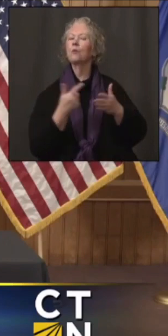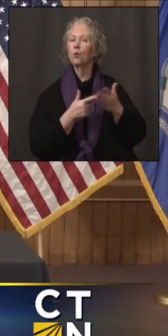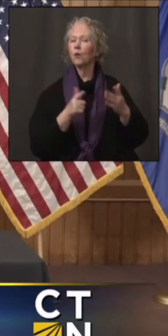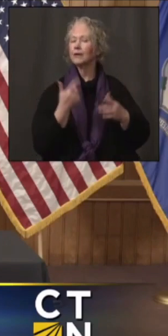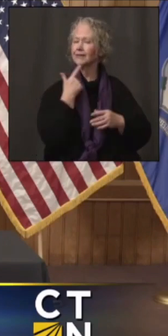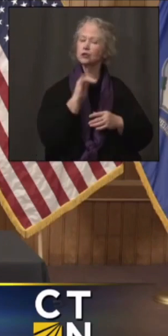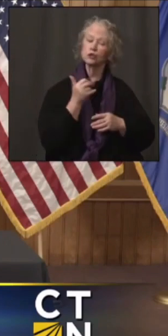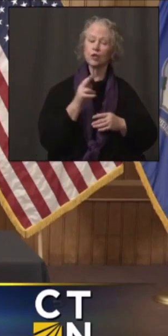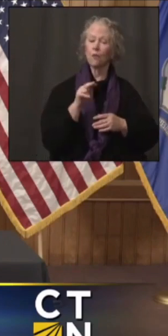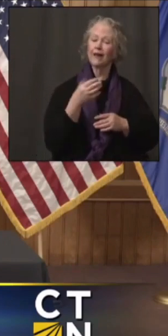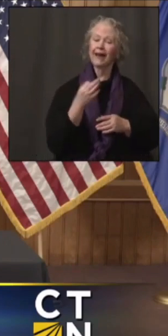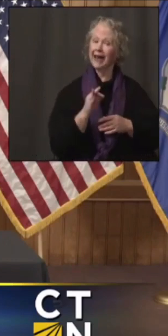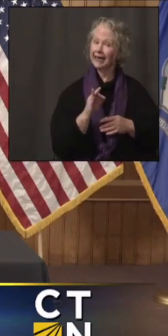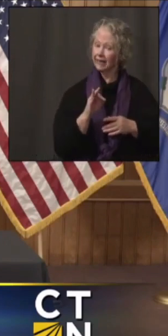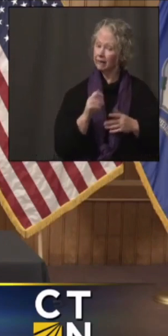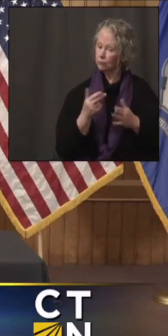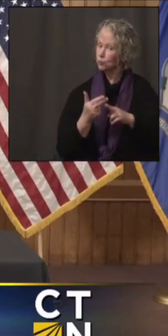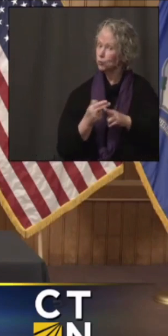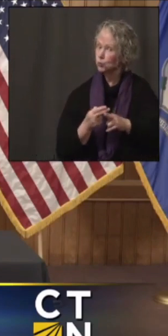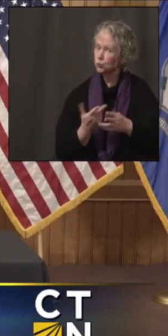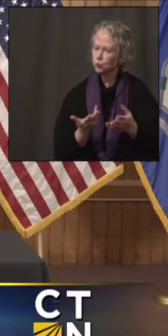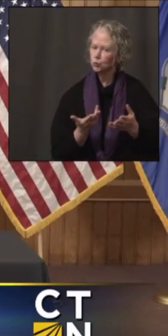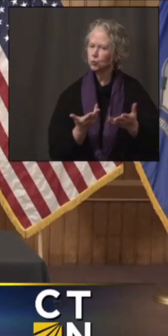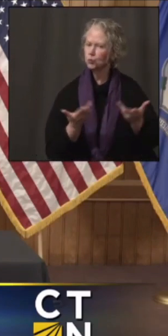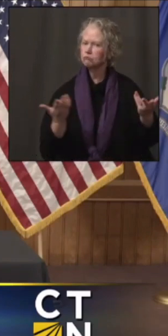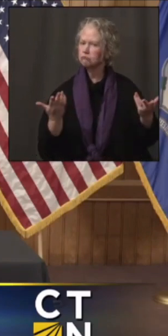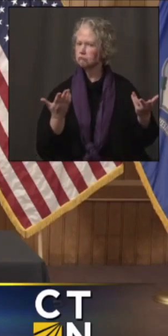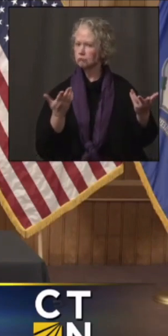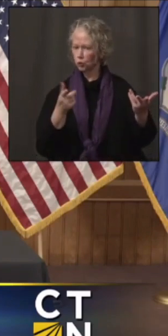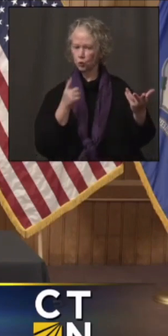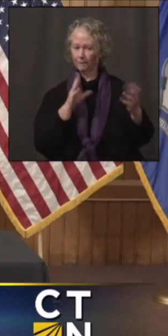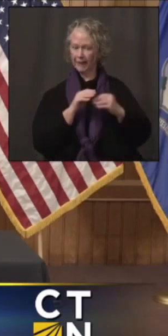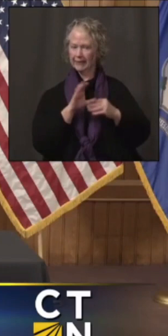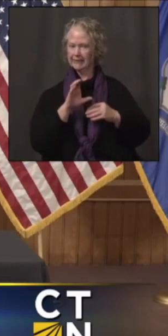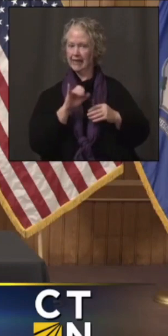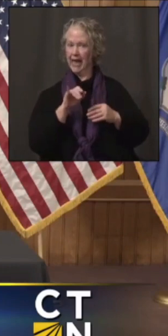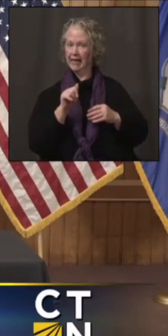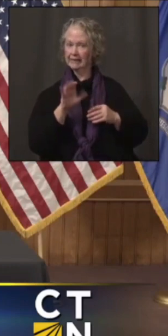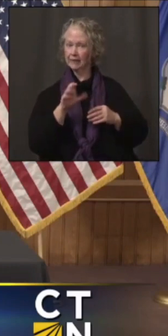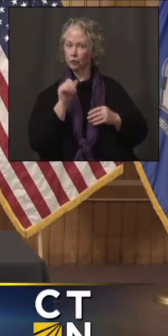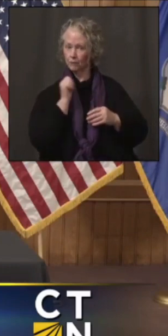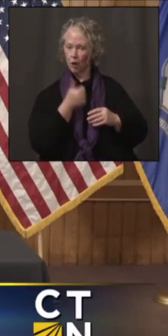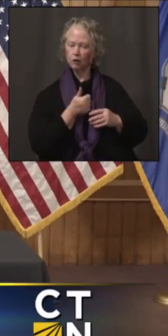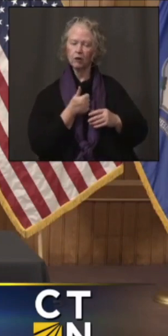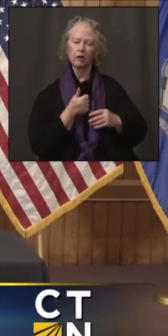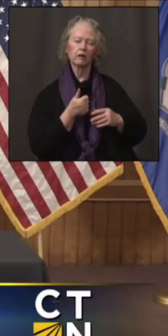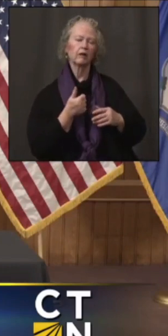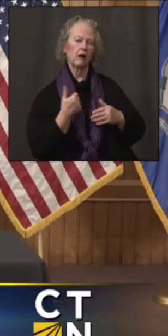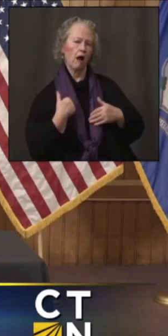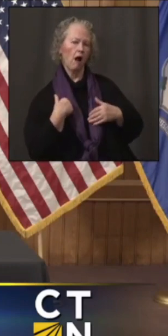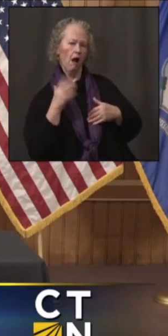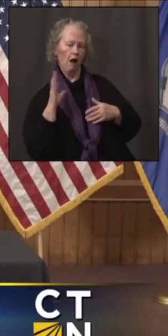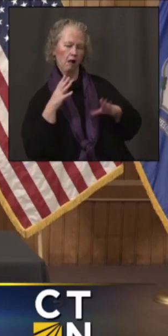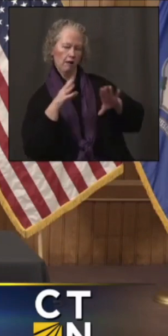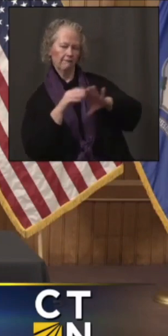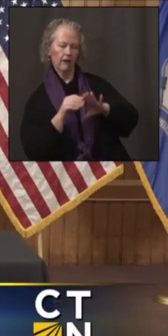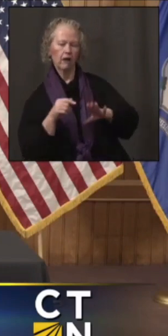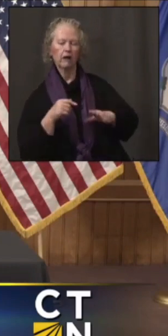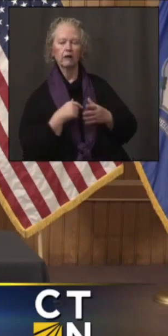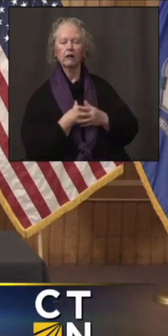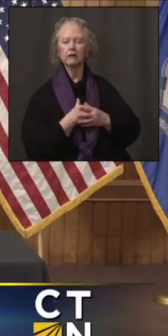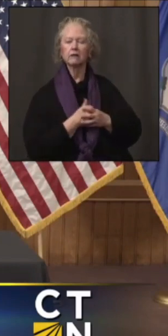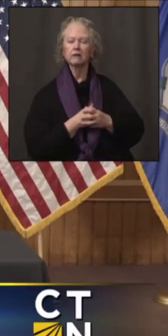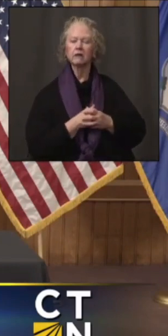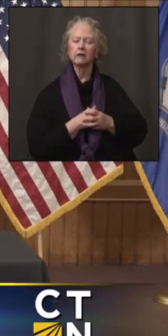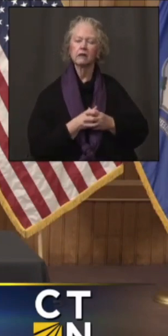January 19th is, coming up awful quick and you're meeting with them, the CIAC tomorrow. I'll, I'll jump in. Um, first, first of all,